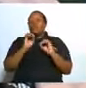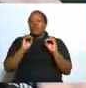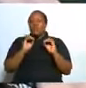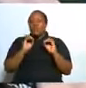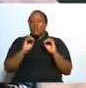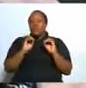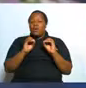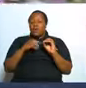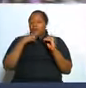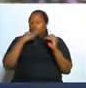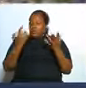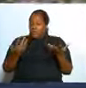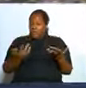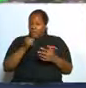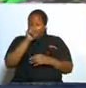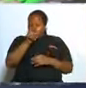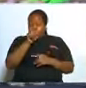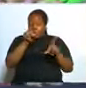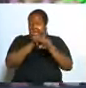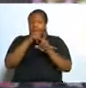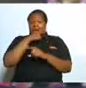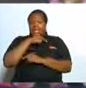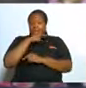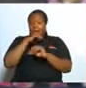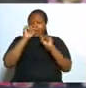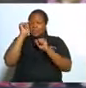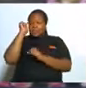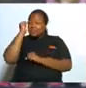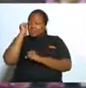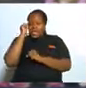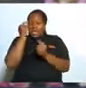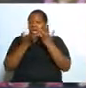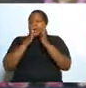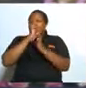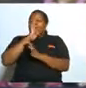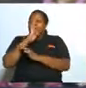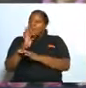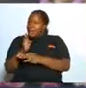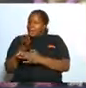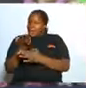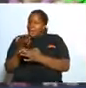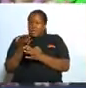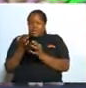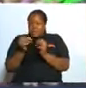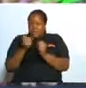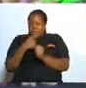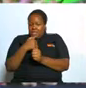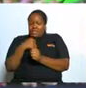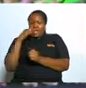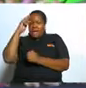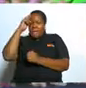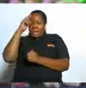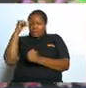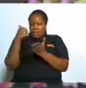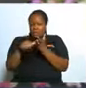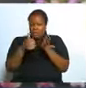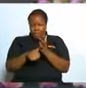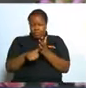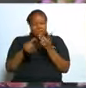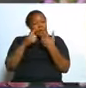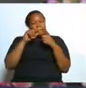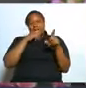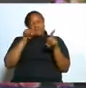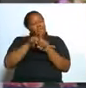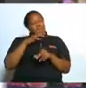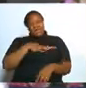now as a man you will think that maybe it has to do with me my brother is